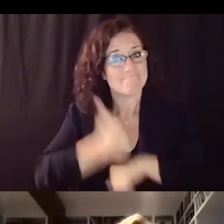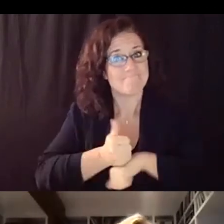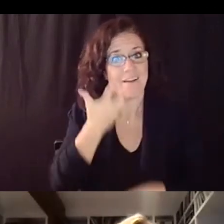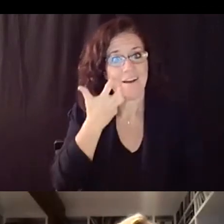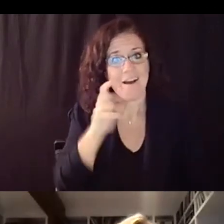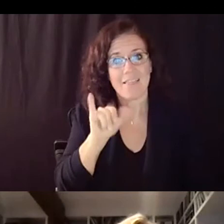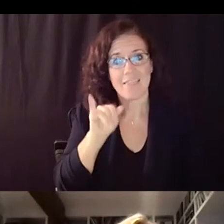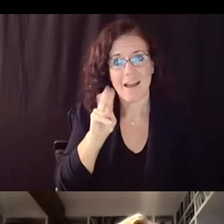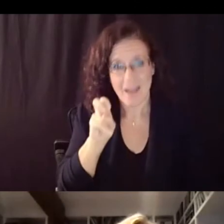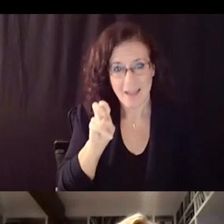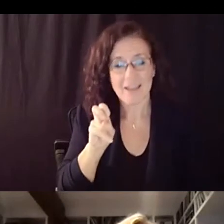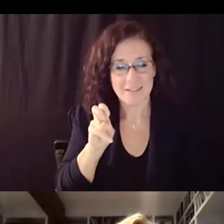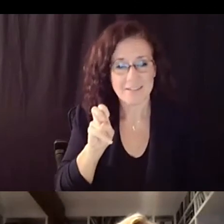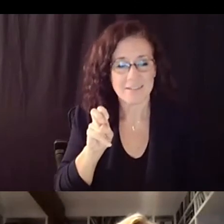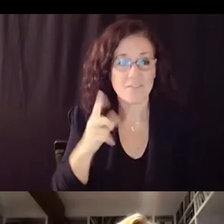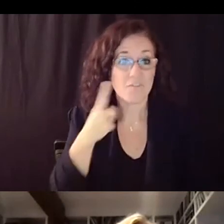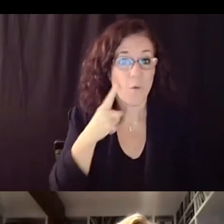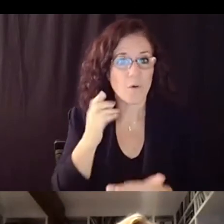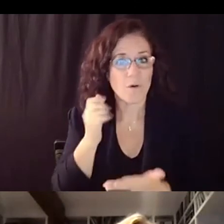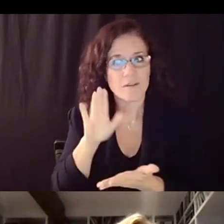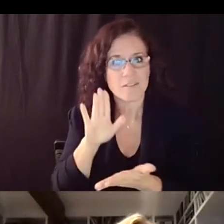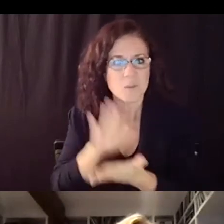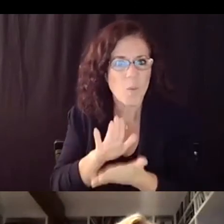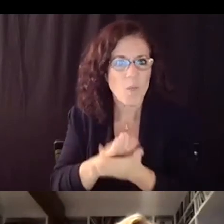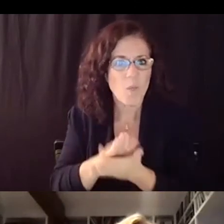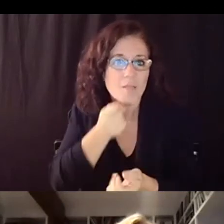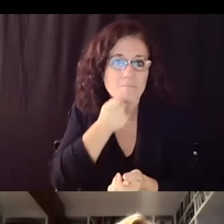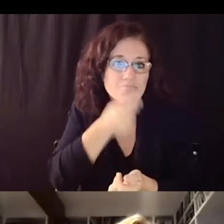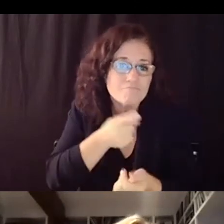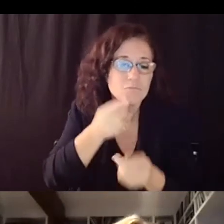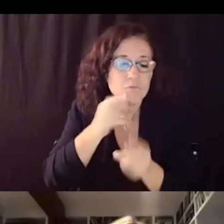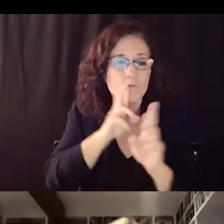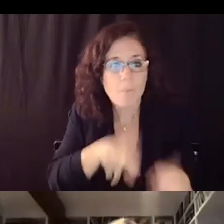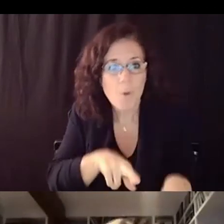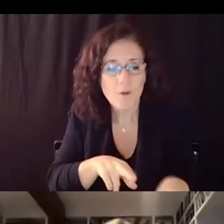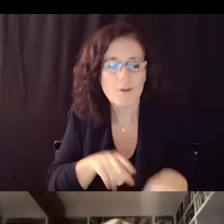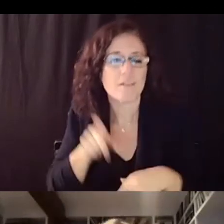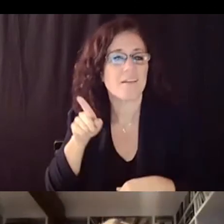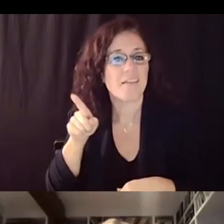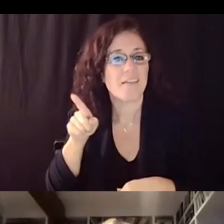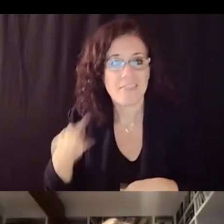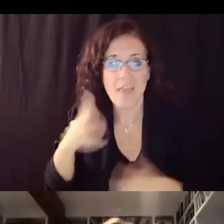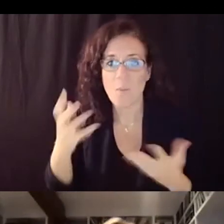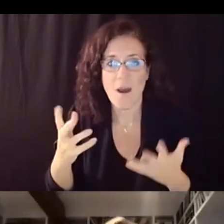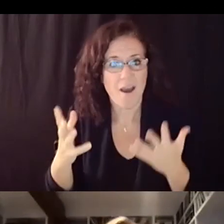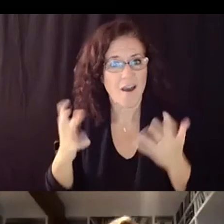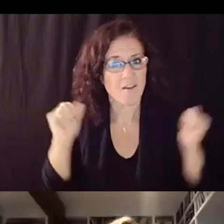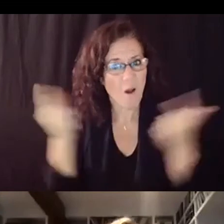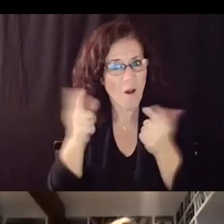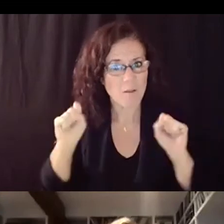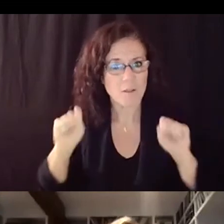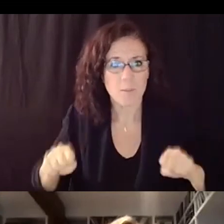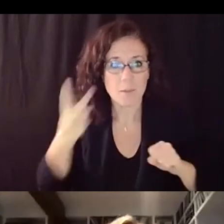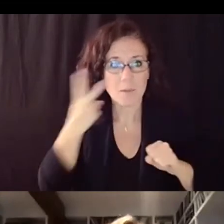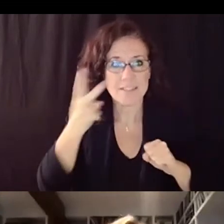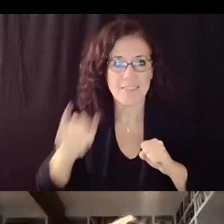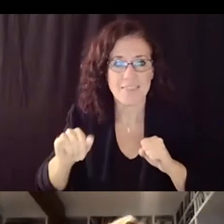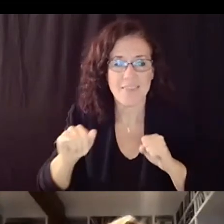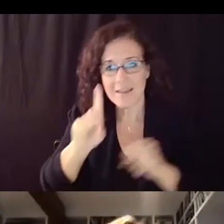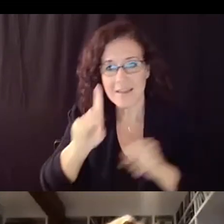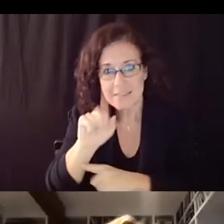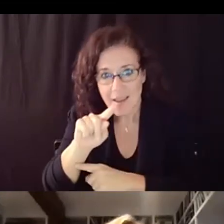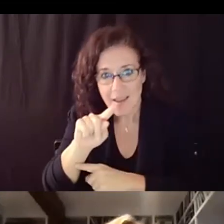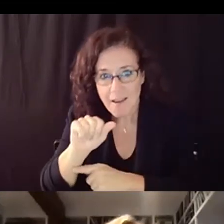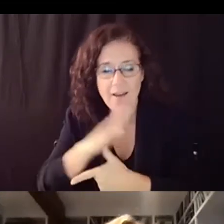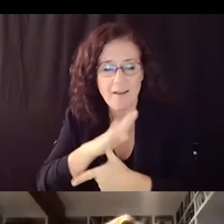and know that it'd be followed up on they wanted the transparency of the data for all school districts they have the work